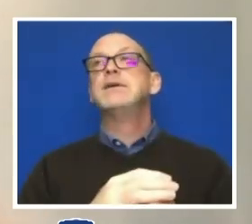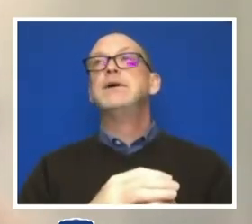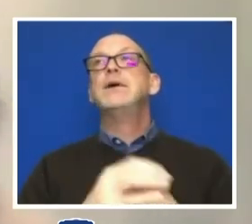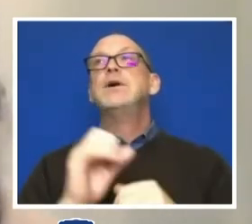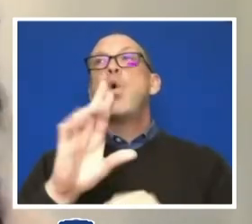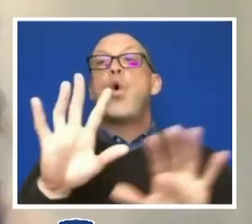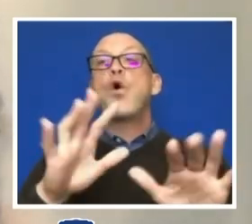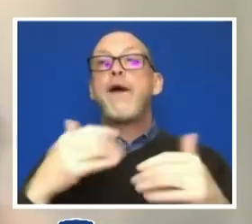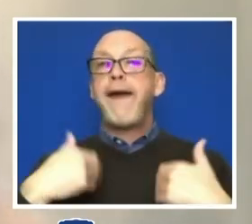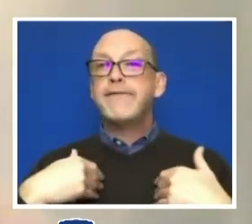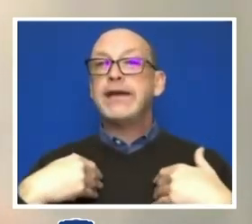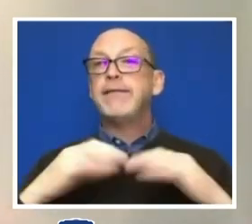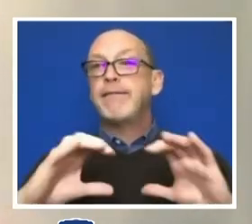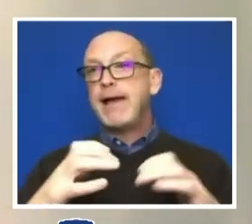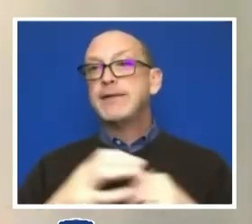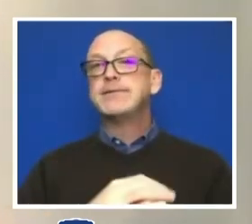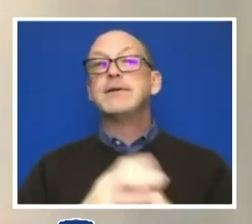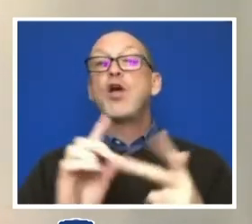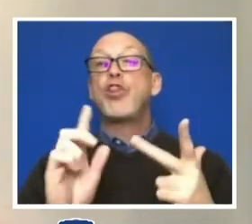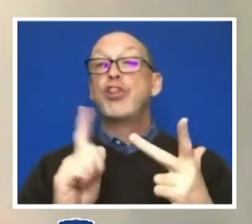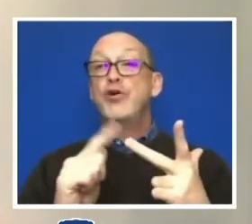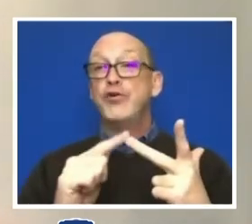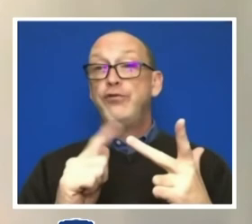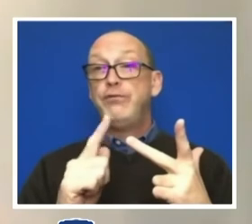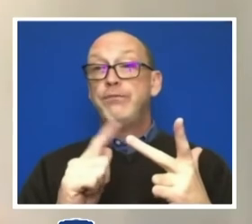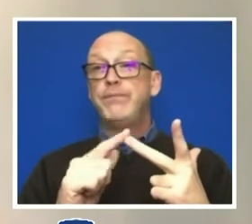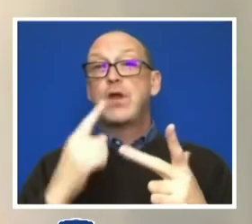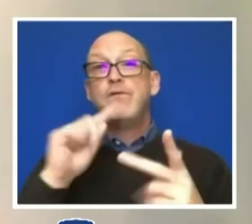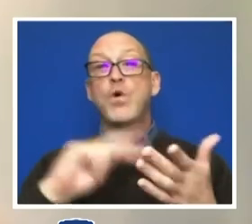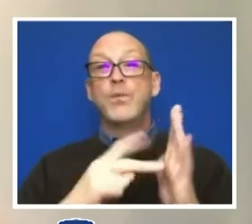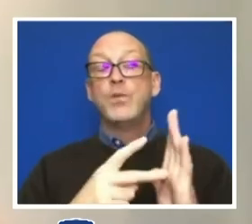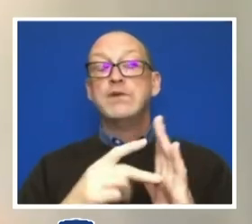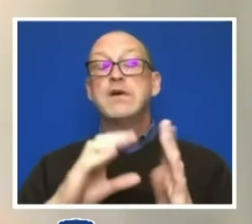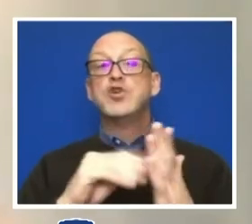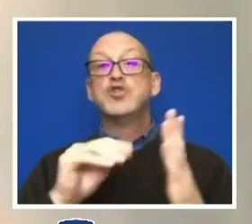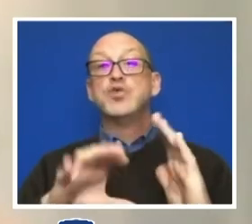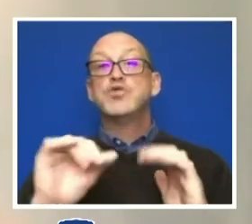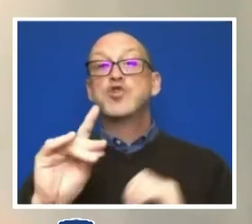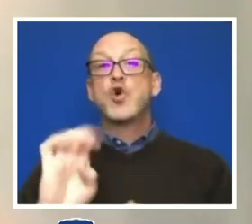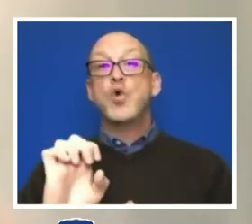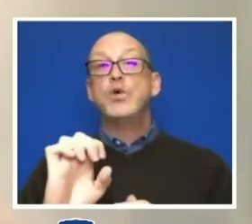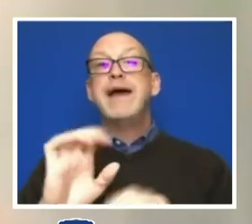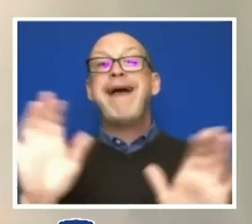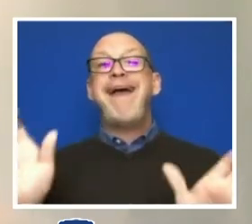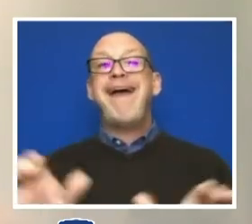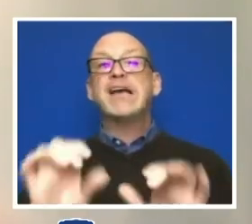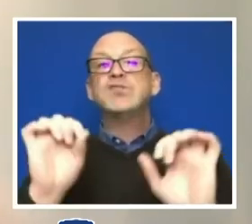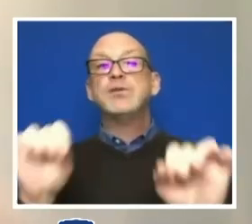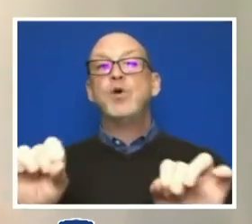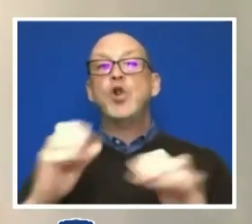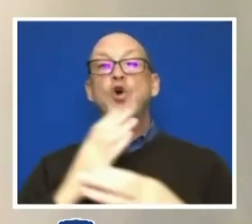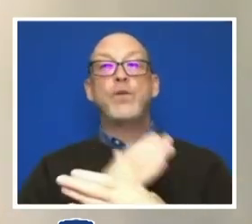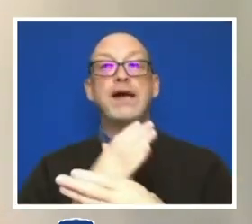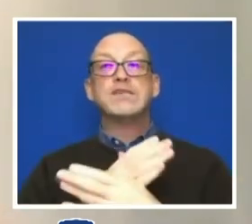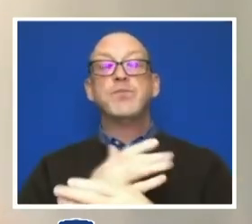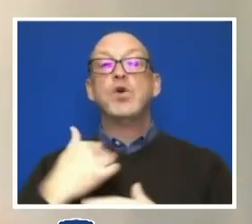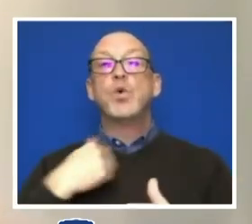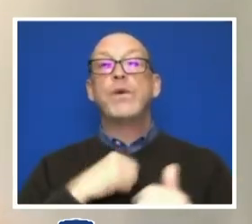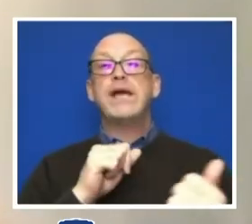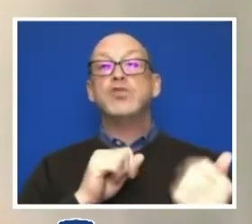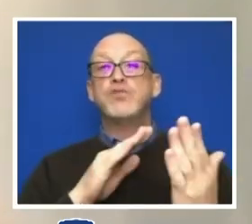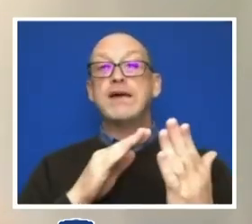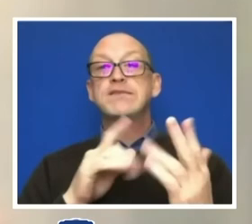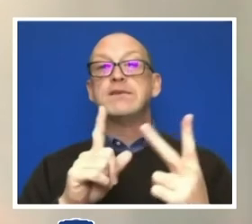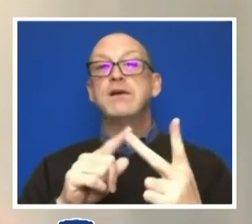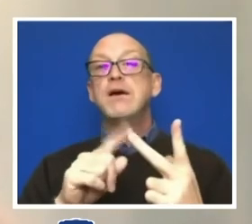holding a class. And then third, for purposes of the student code, it's actionable harassment. We address that third exception by, I think,